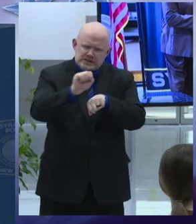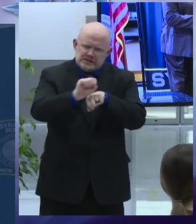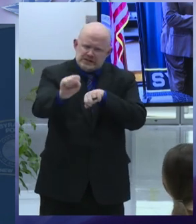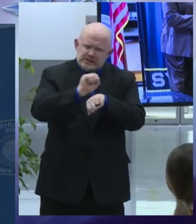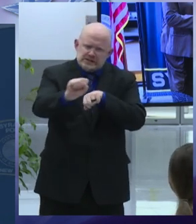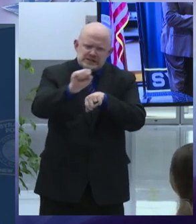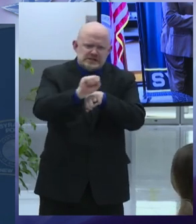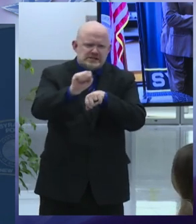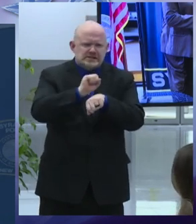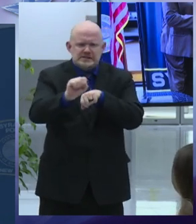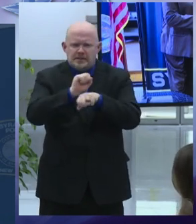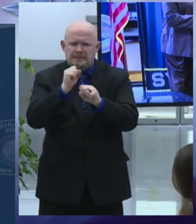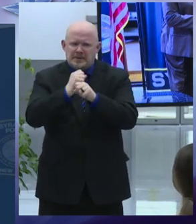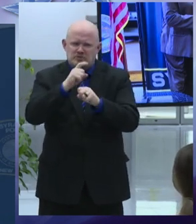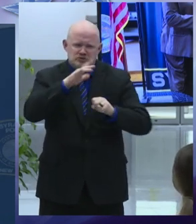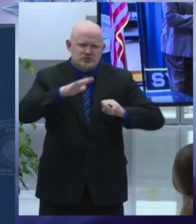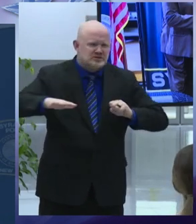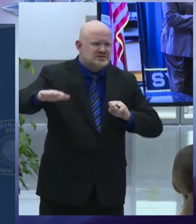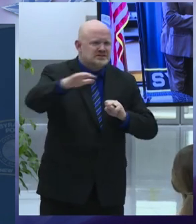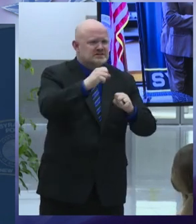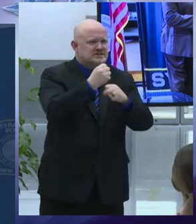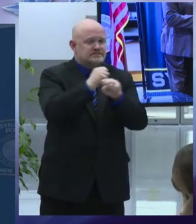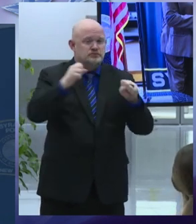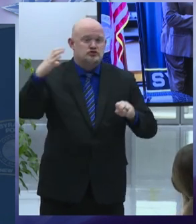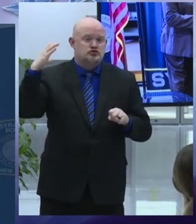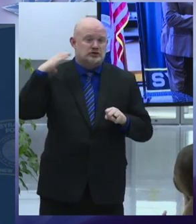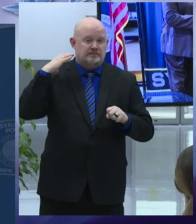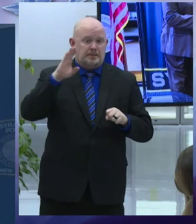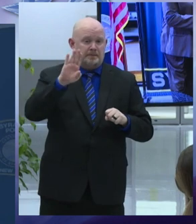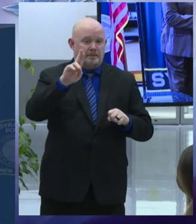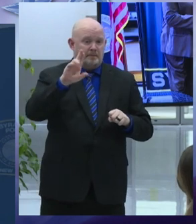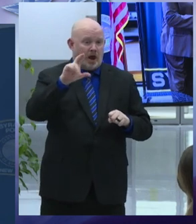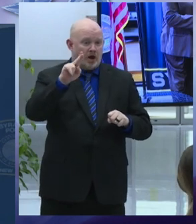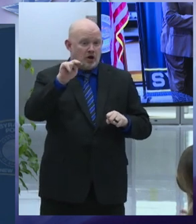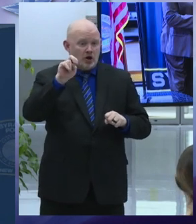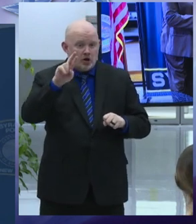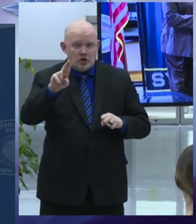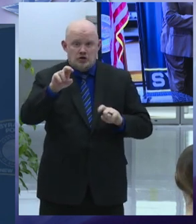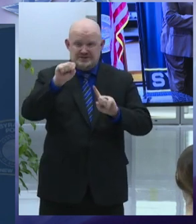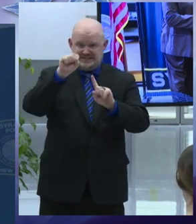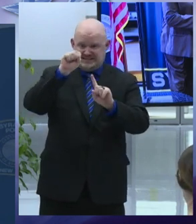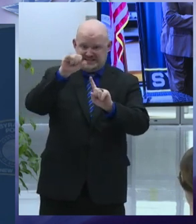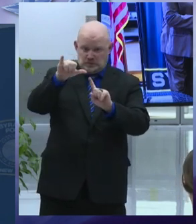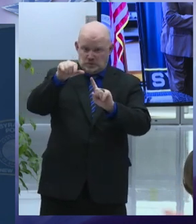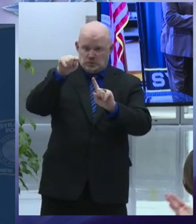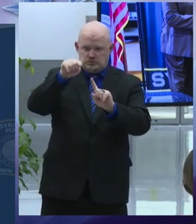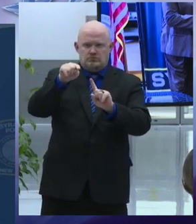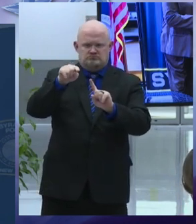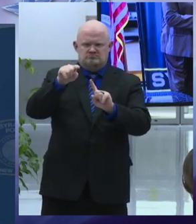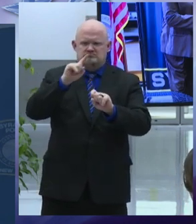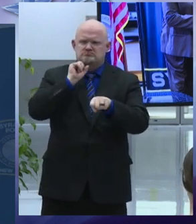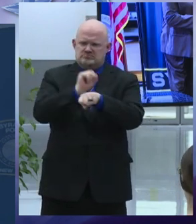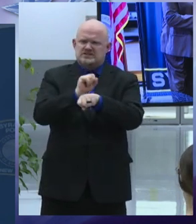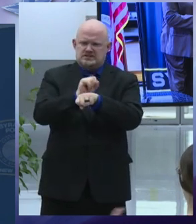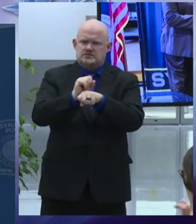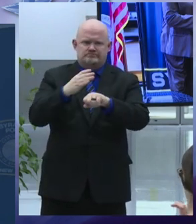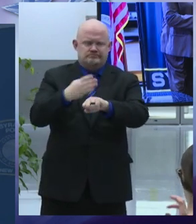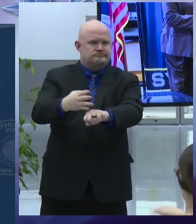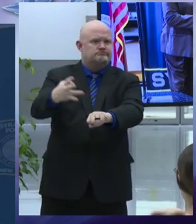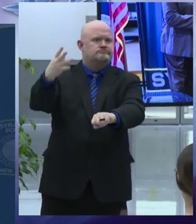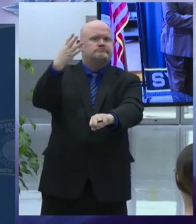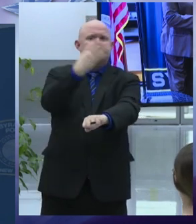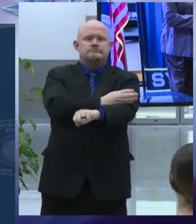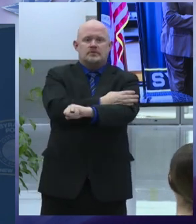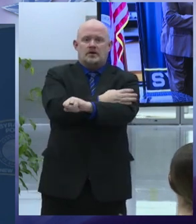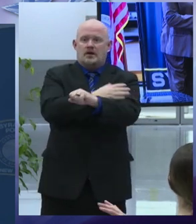syracuse performed better on violent crime and gun violence than many parts of new york and the nation all categories of shooting incidents were down at